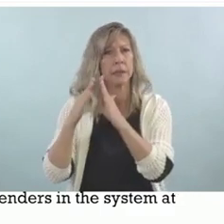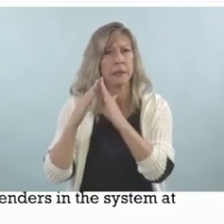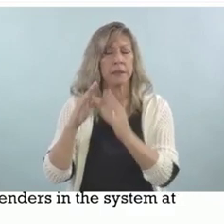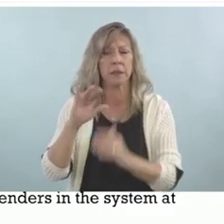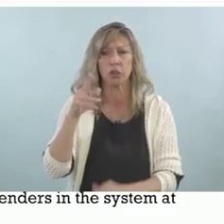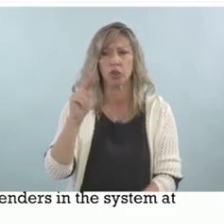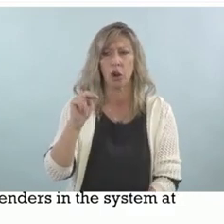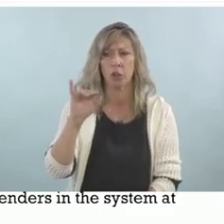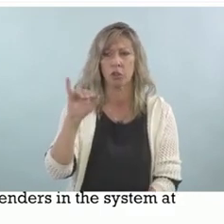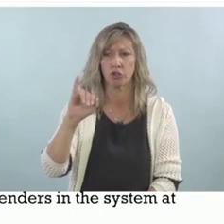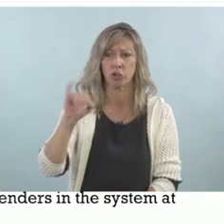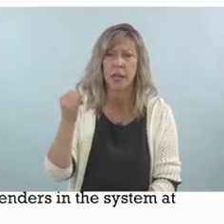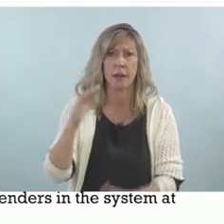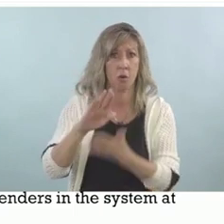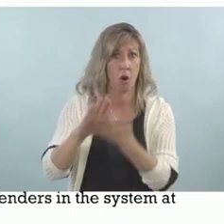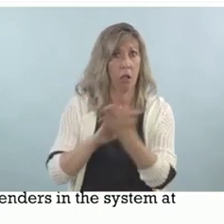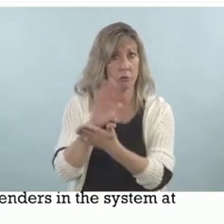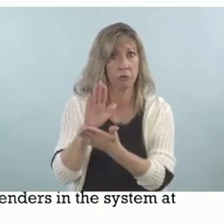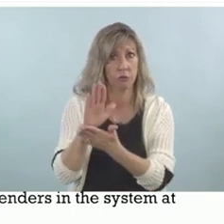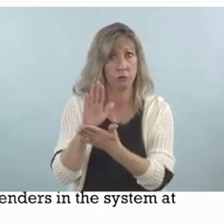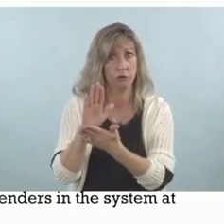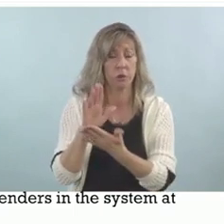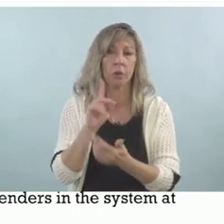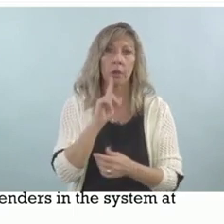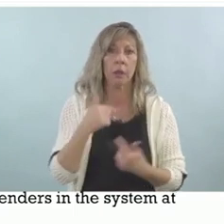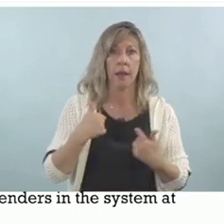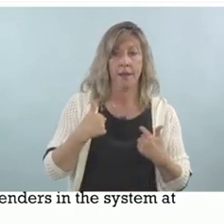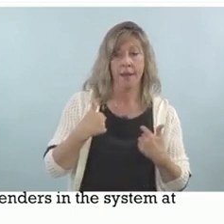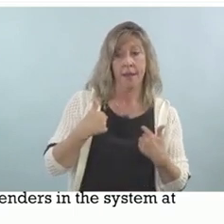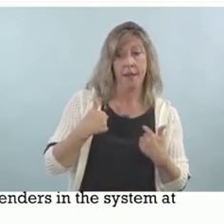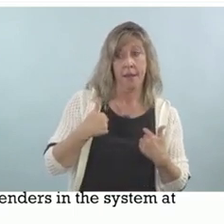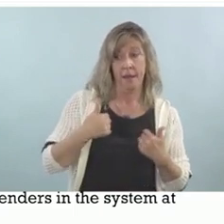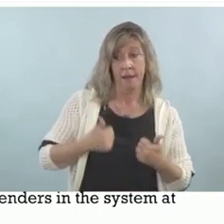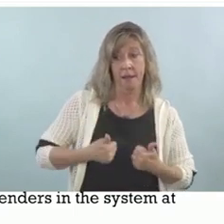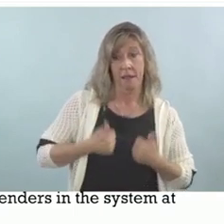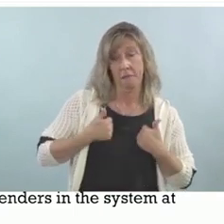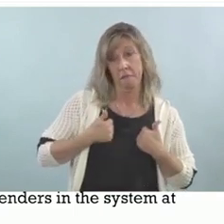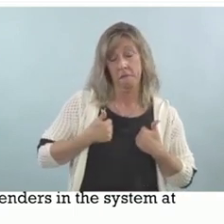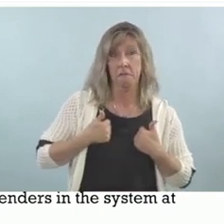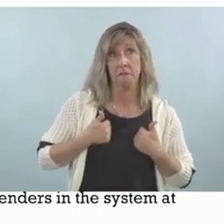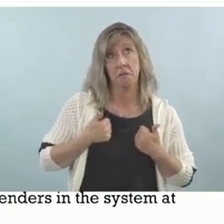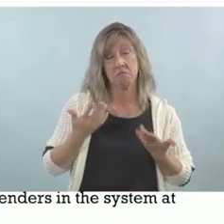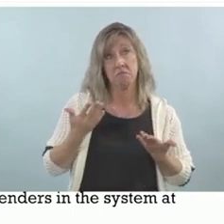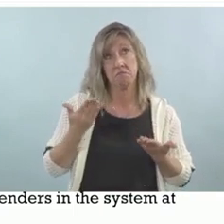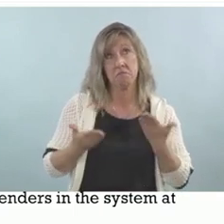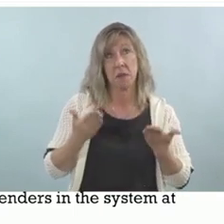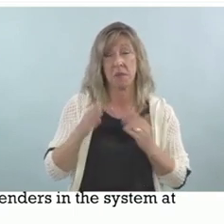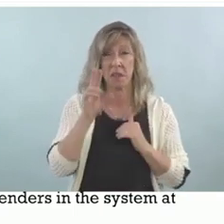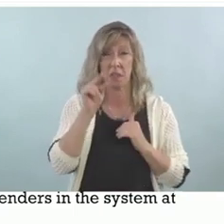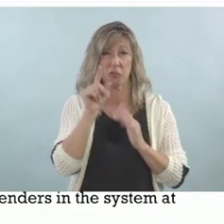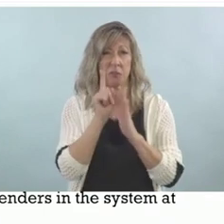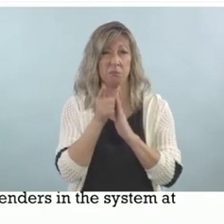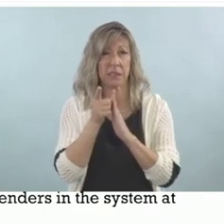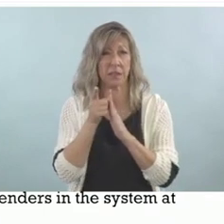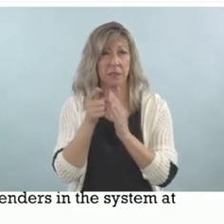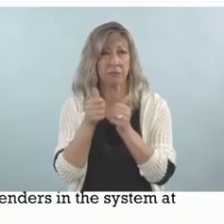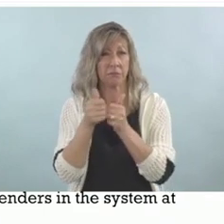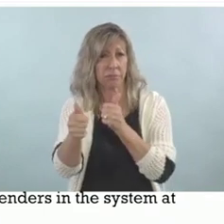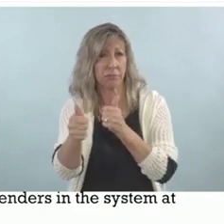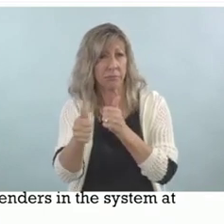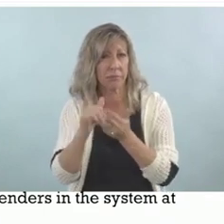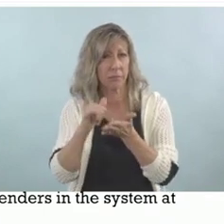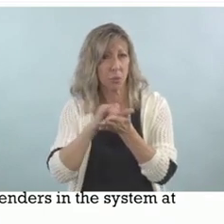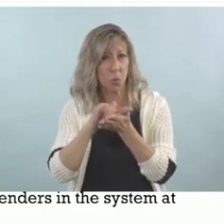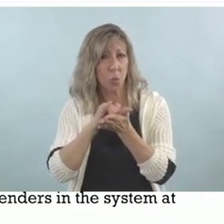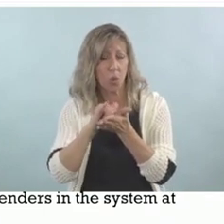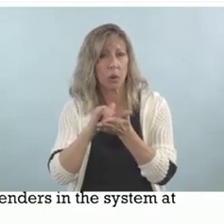I happen to live in about maybe about a half an hour from New York City and I work about an hour from New York City.